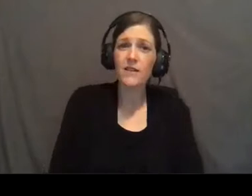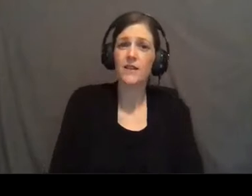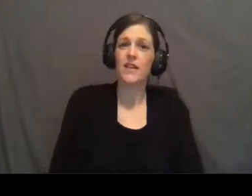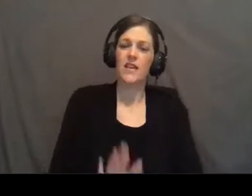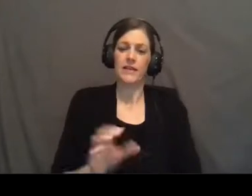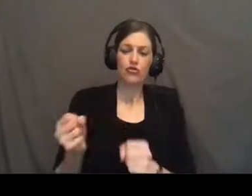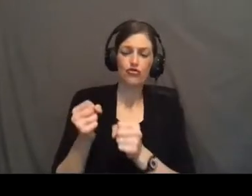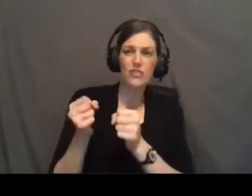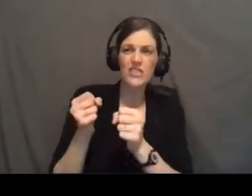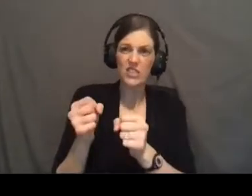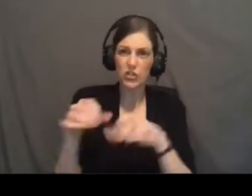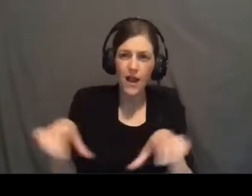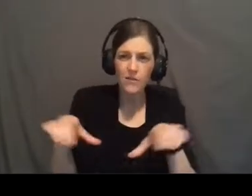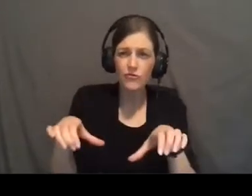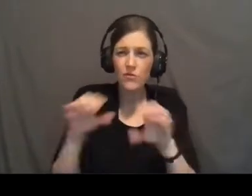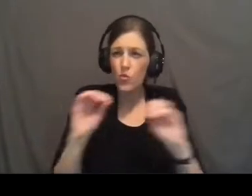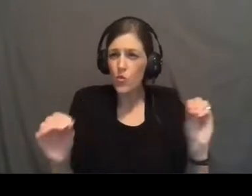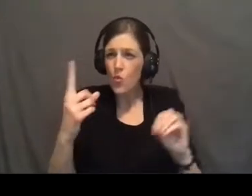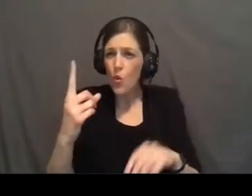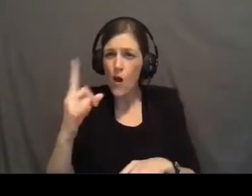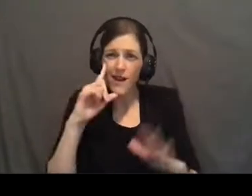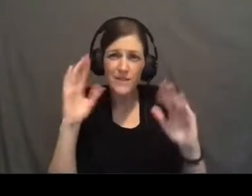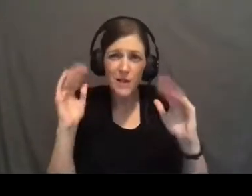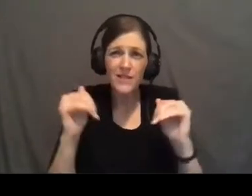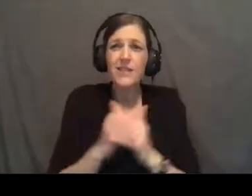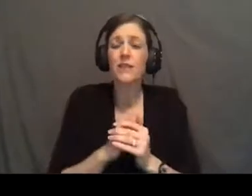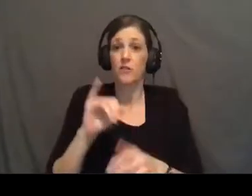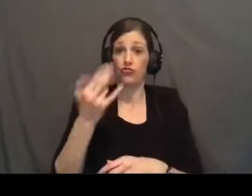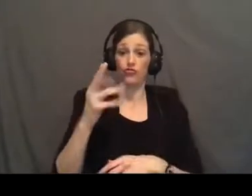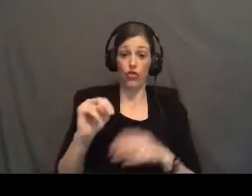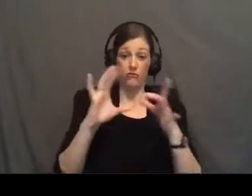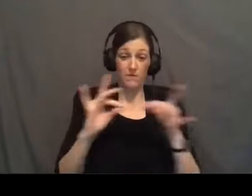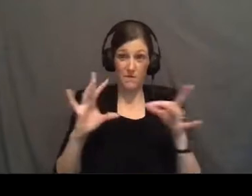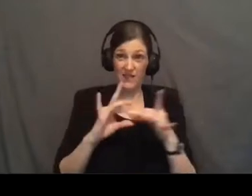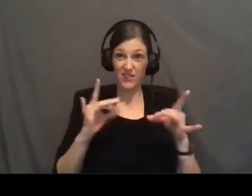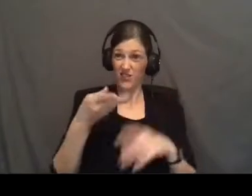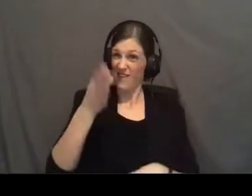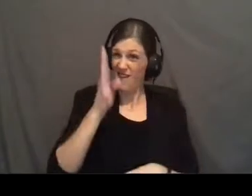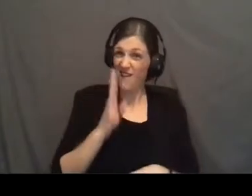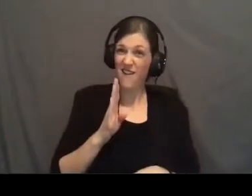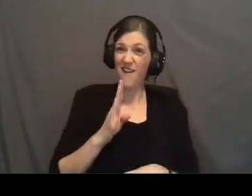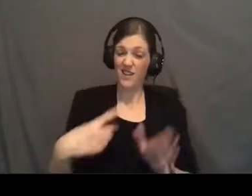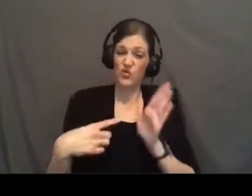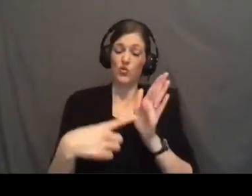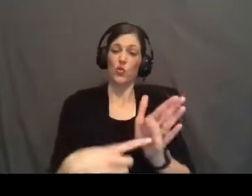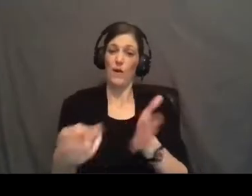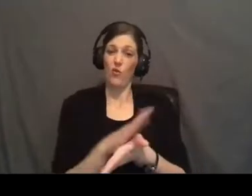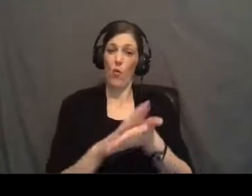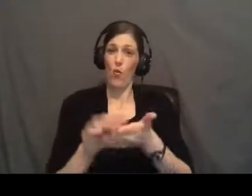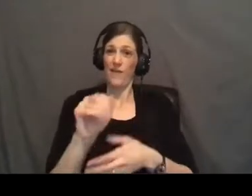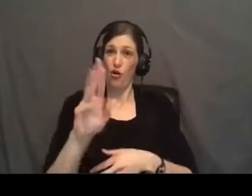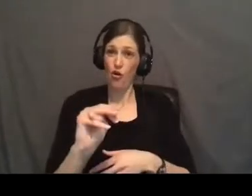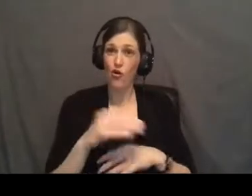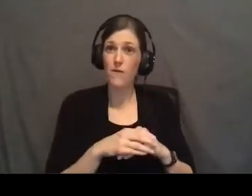strategic move that no one saw coming. John's message is that God is bearing His holy arm before the nations.